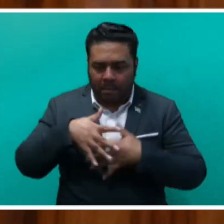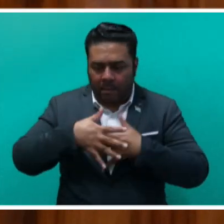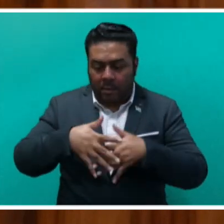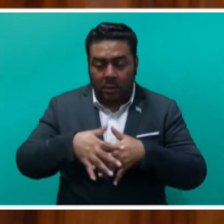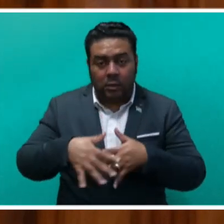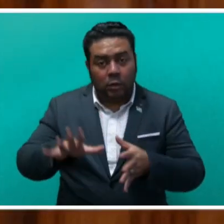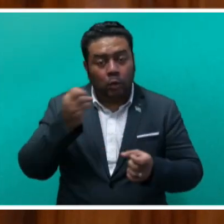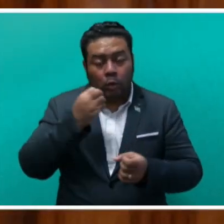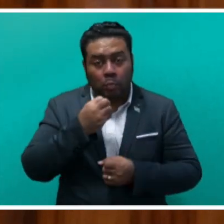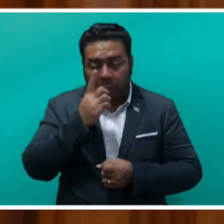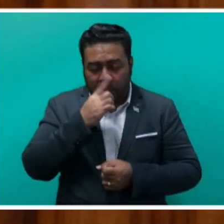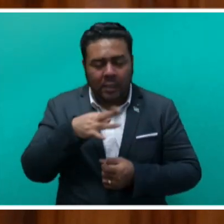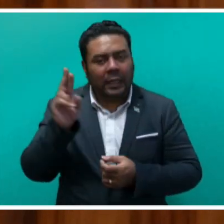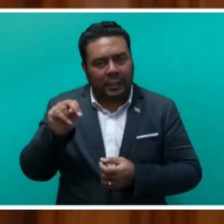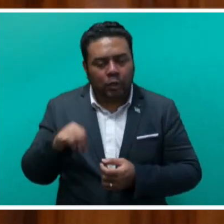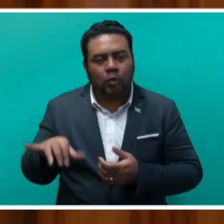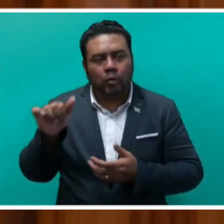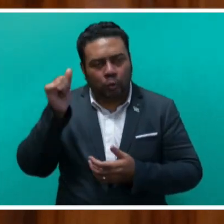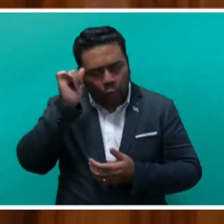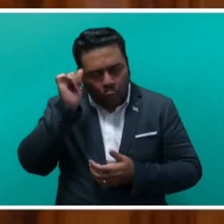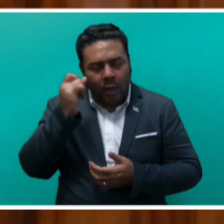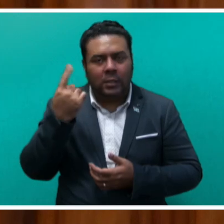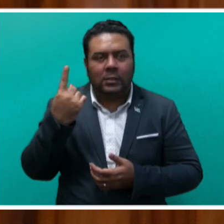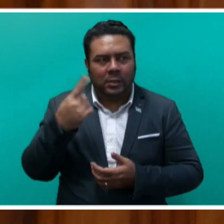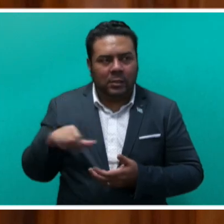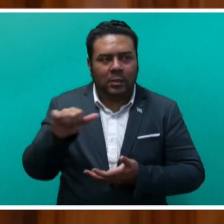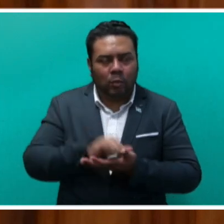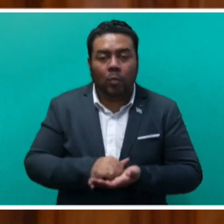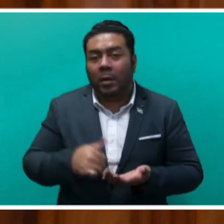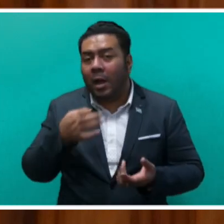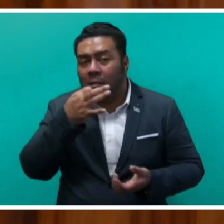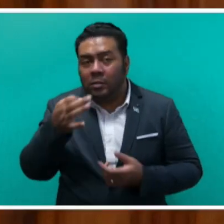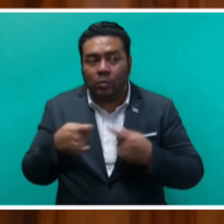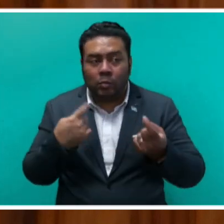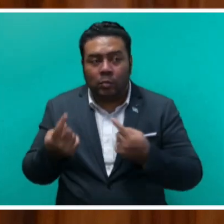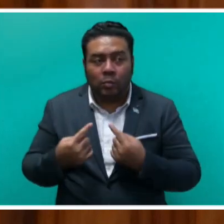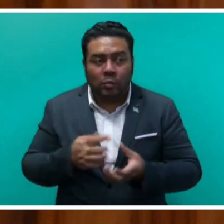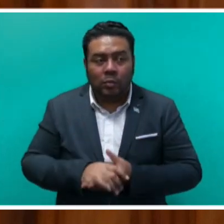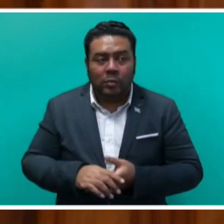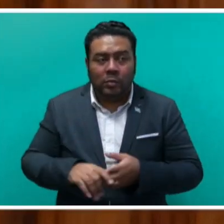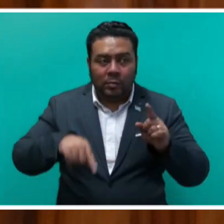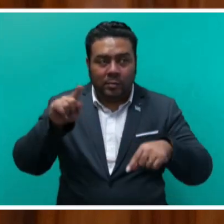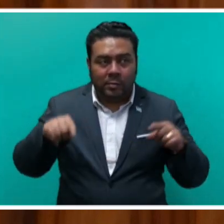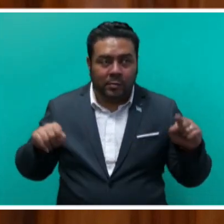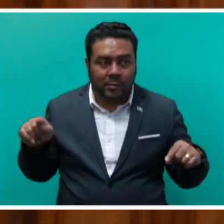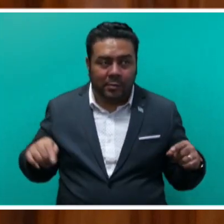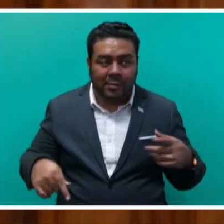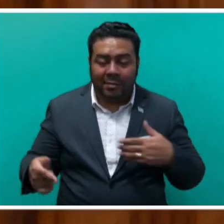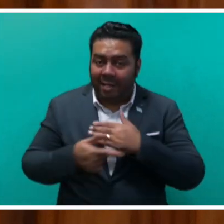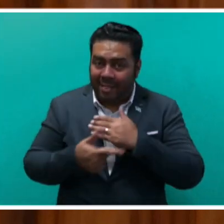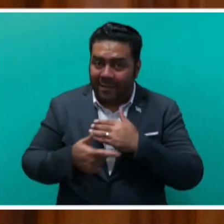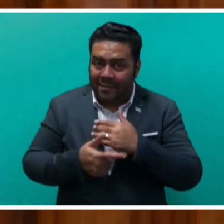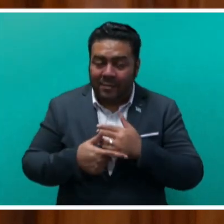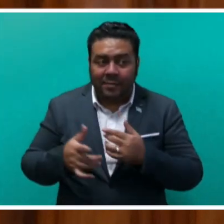understand what they are buying for and what they need to ask retailers as well as seek in the specifications, the level of treatment